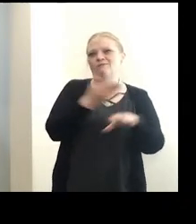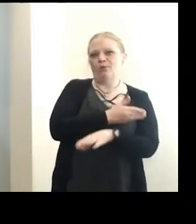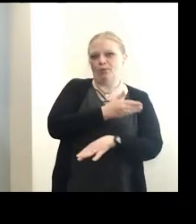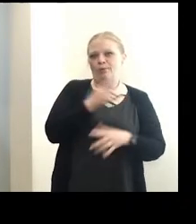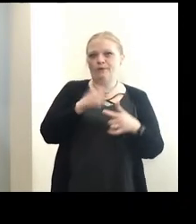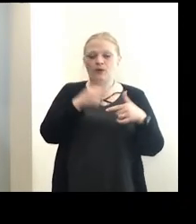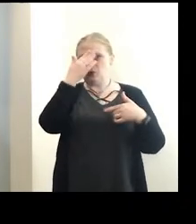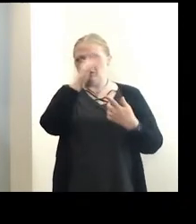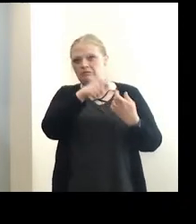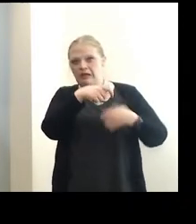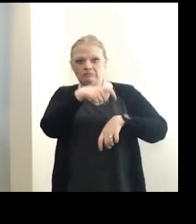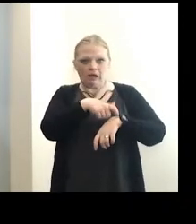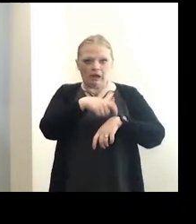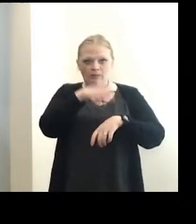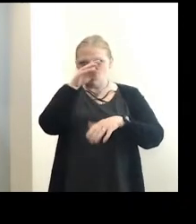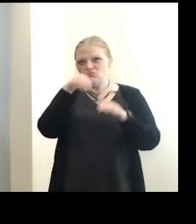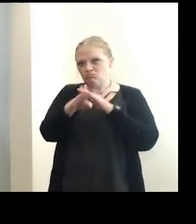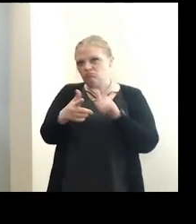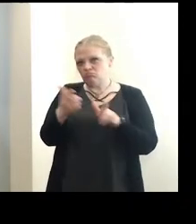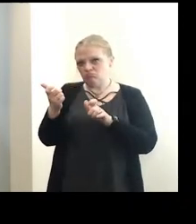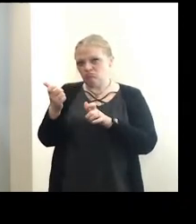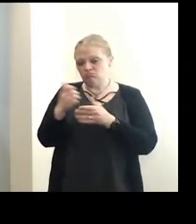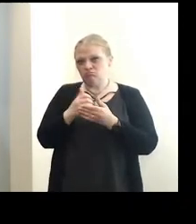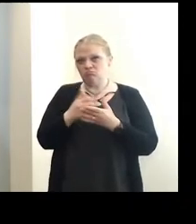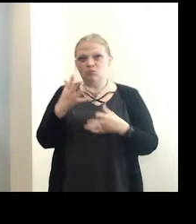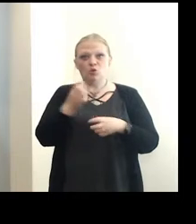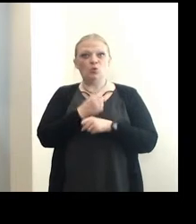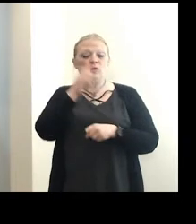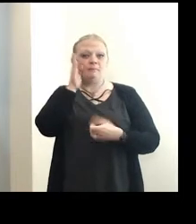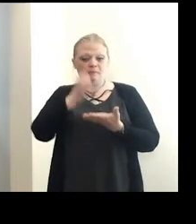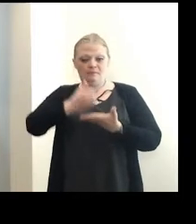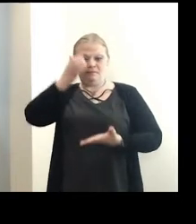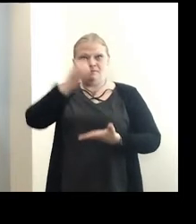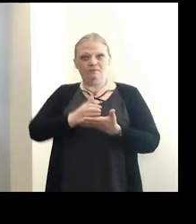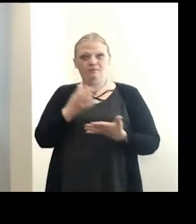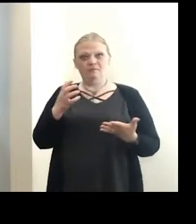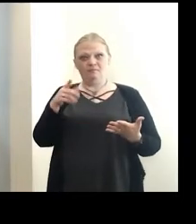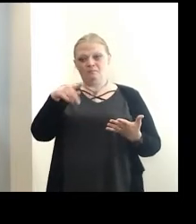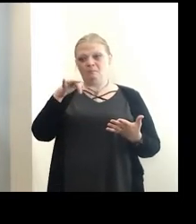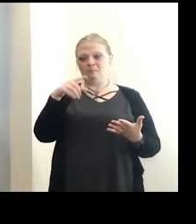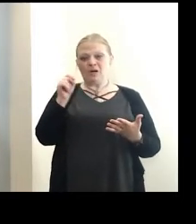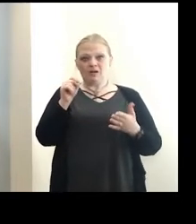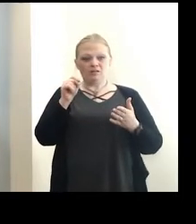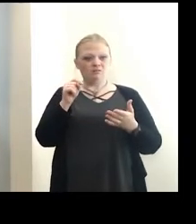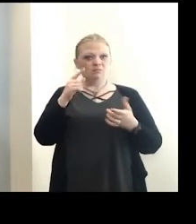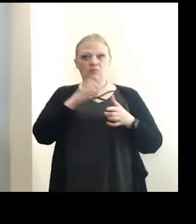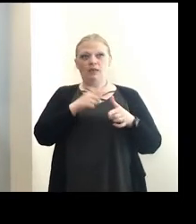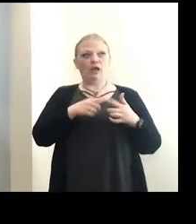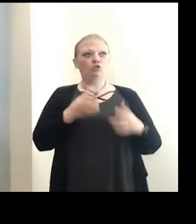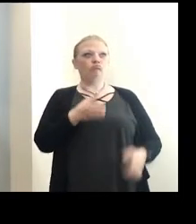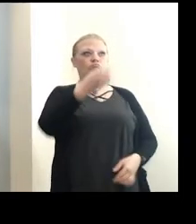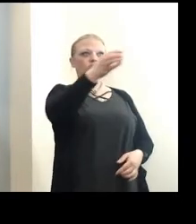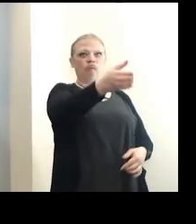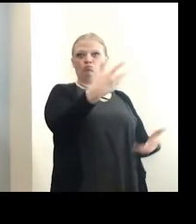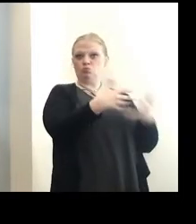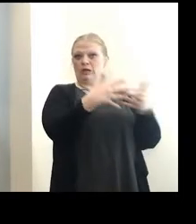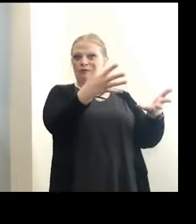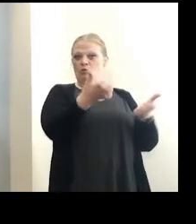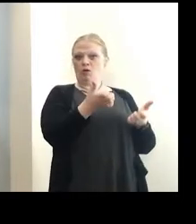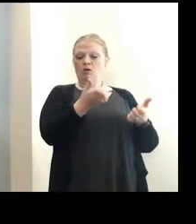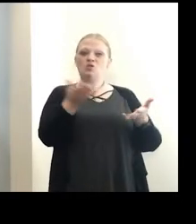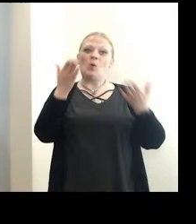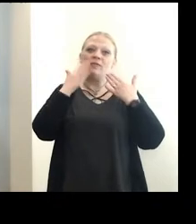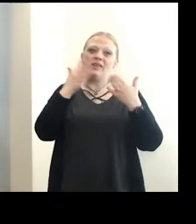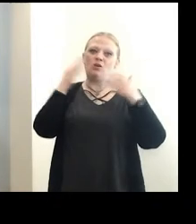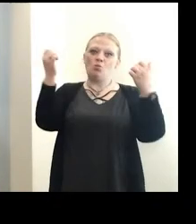so they know the exact time. They get in quicker. You get a pint glass from us. You can use that pint glass to fill it up to a drink of your choice. All these locations, I want to